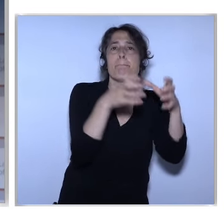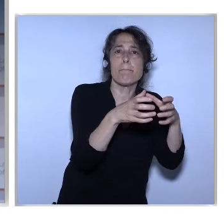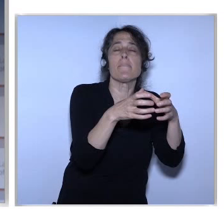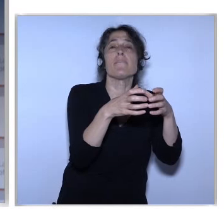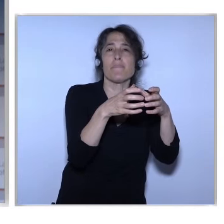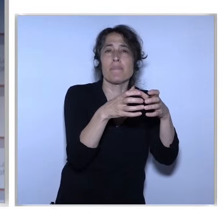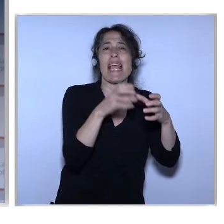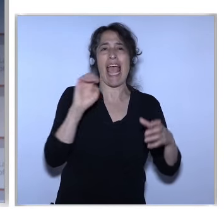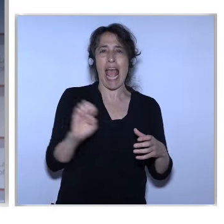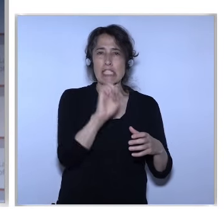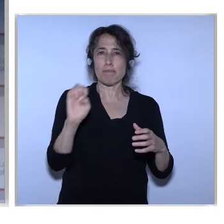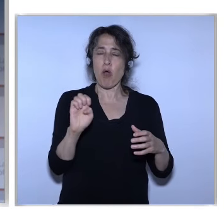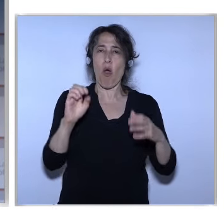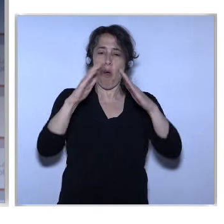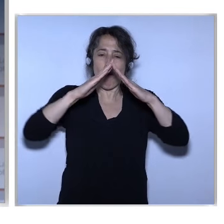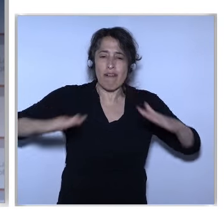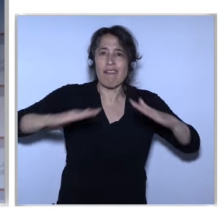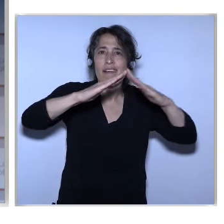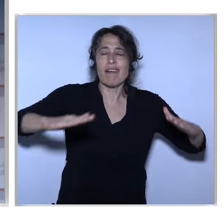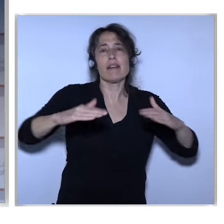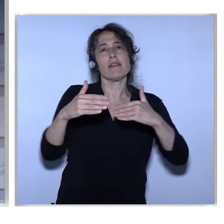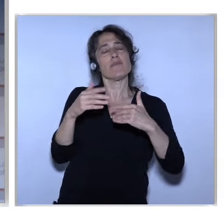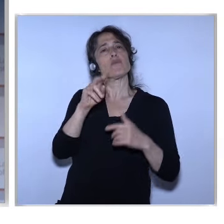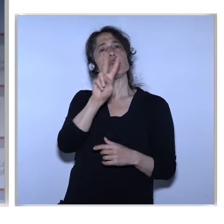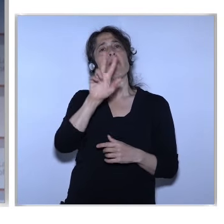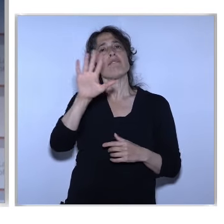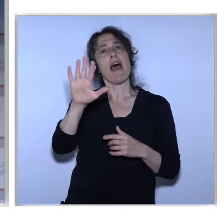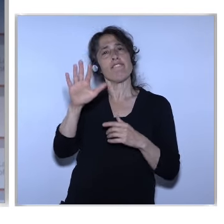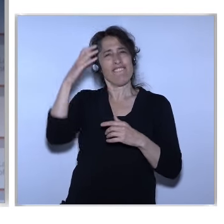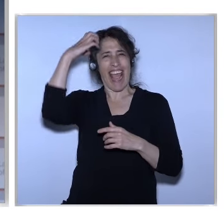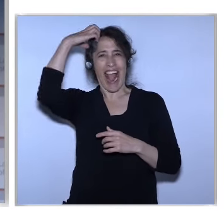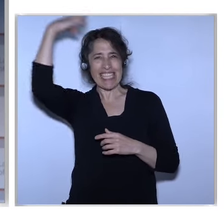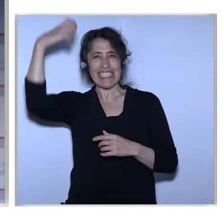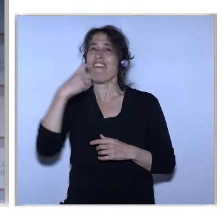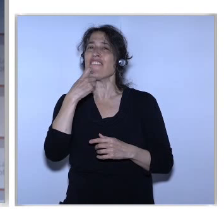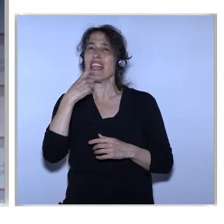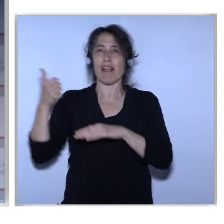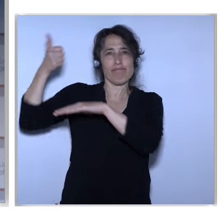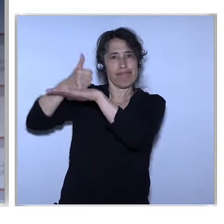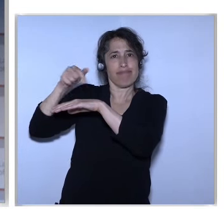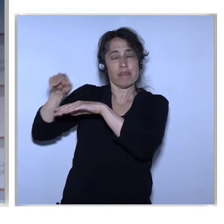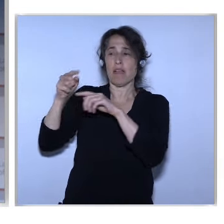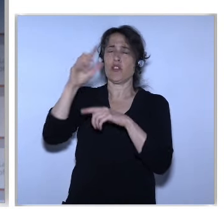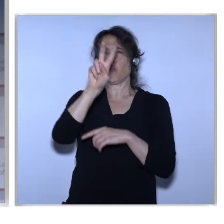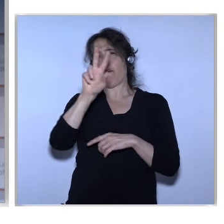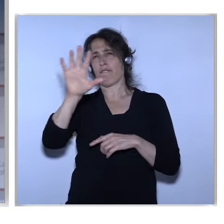Park Of Espo Just 25 Kilometers Out From The Helsinki Downtown And We Had Some